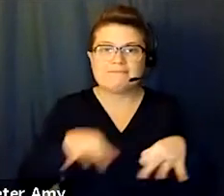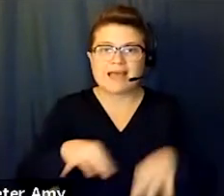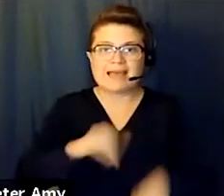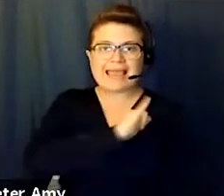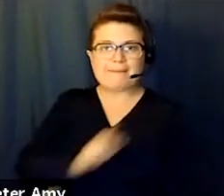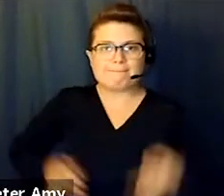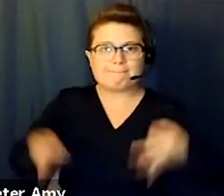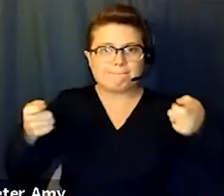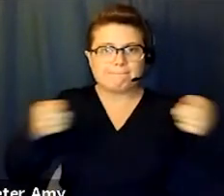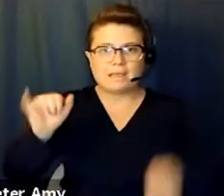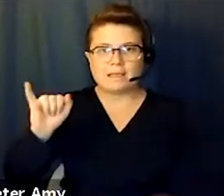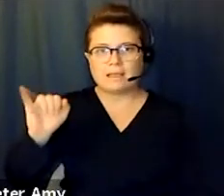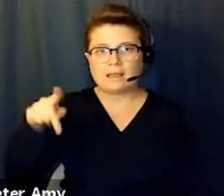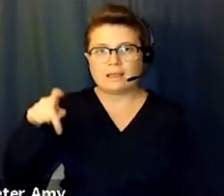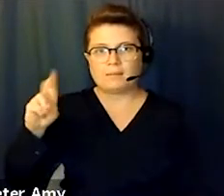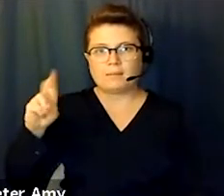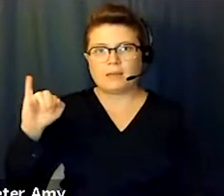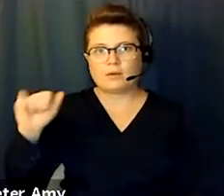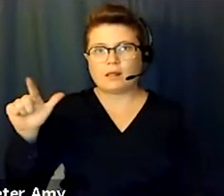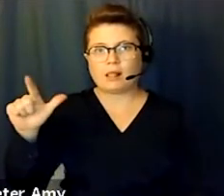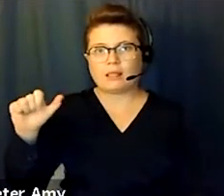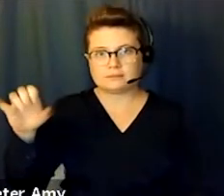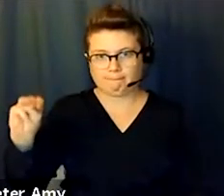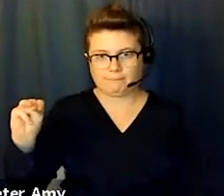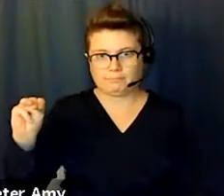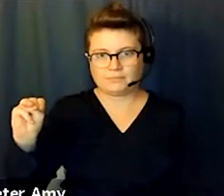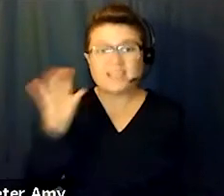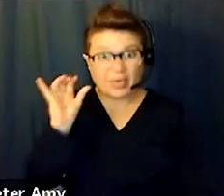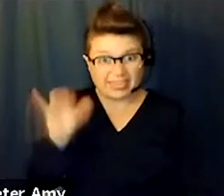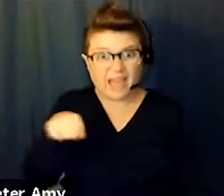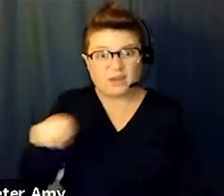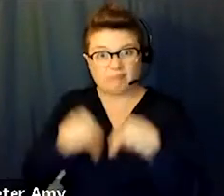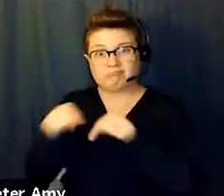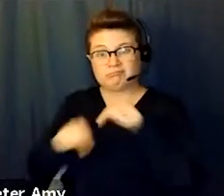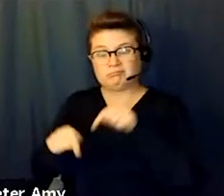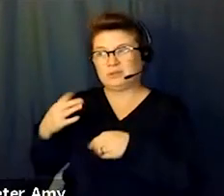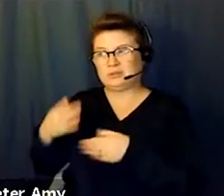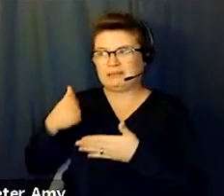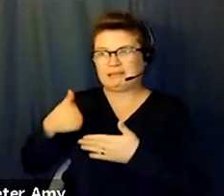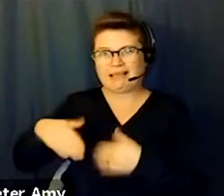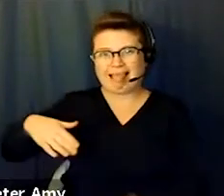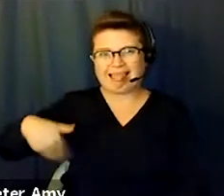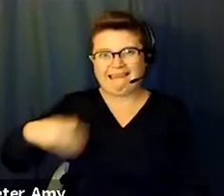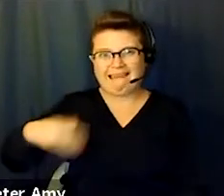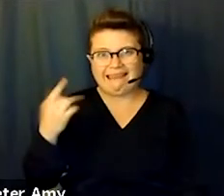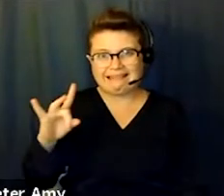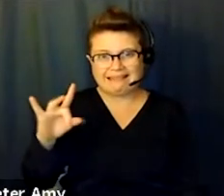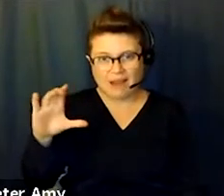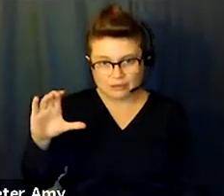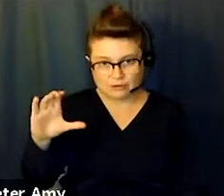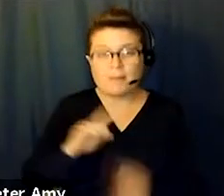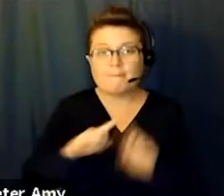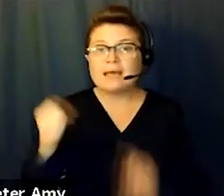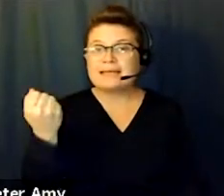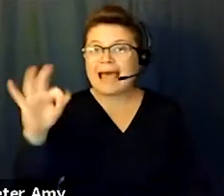And imperialism can date back to the late 1800s. But in 1917,